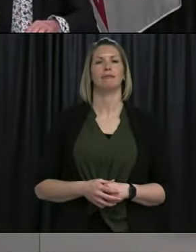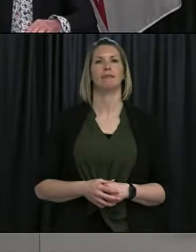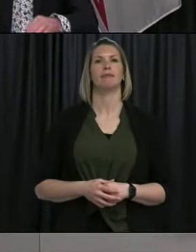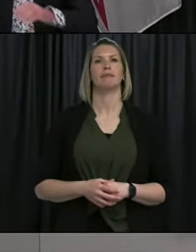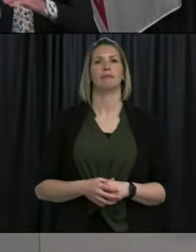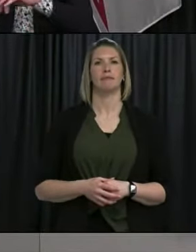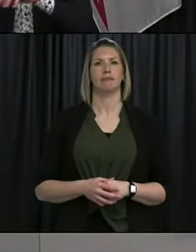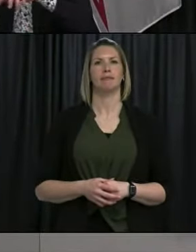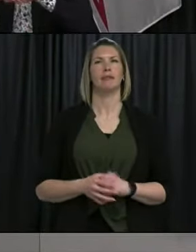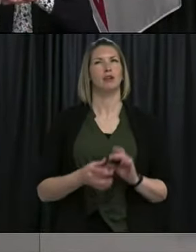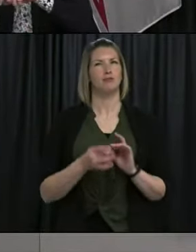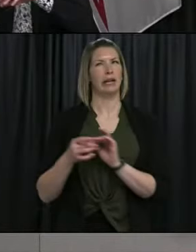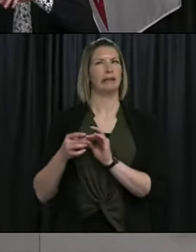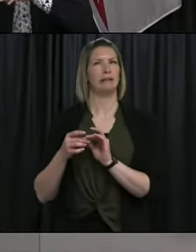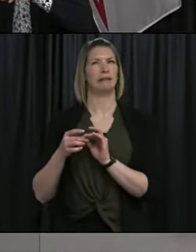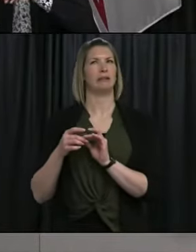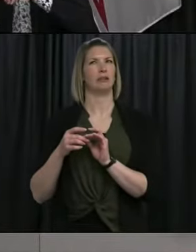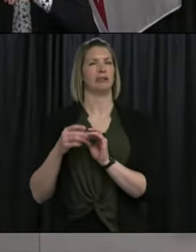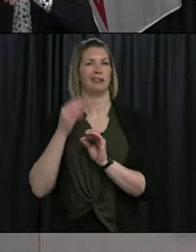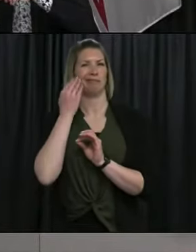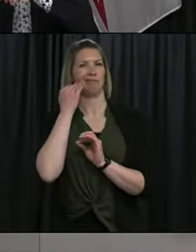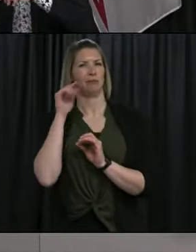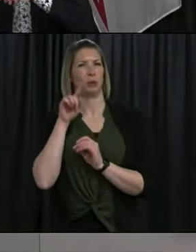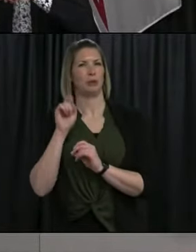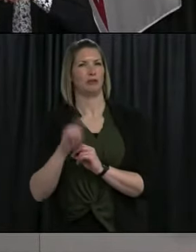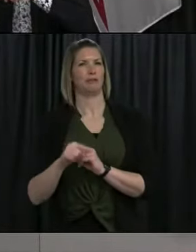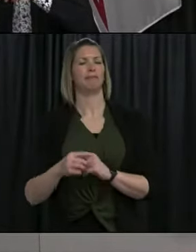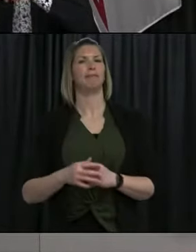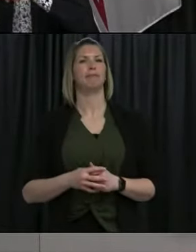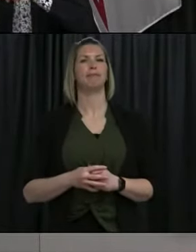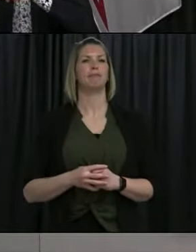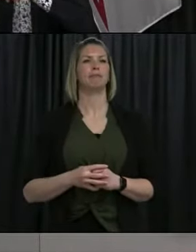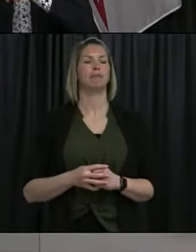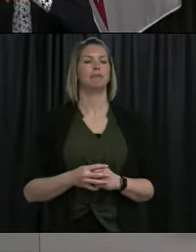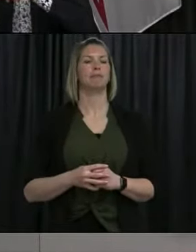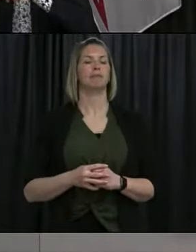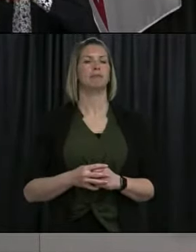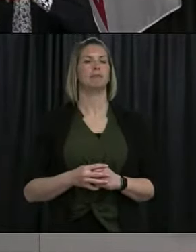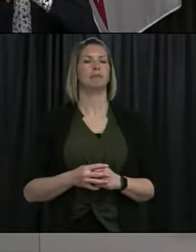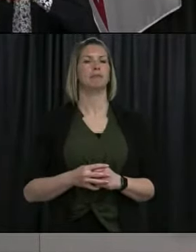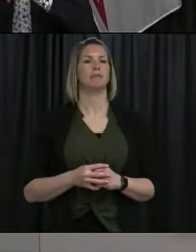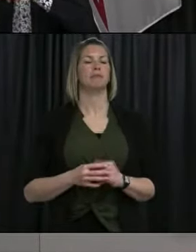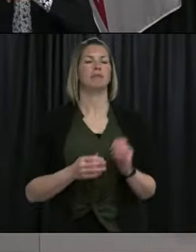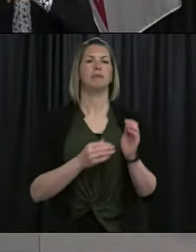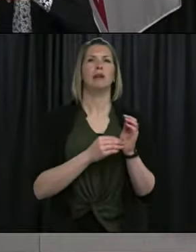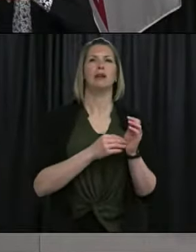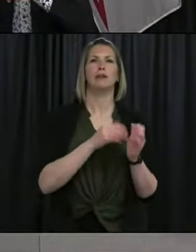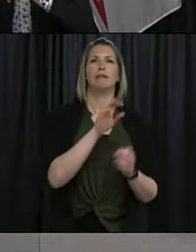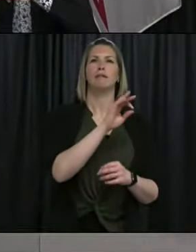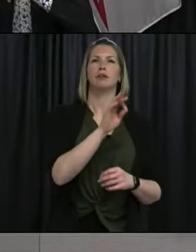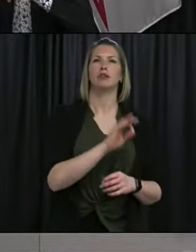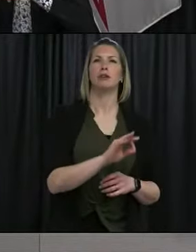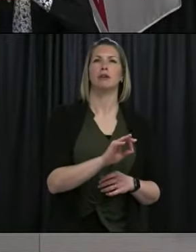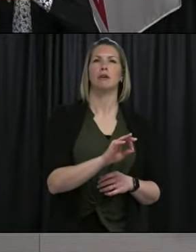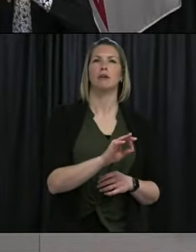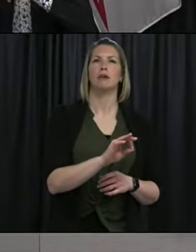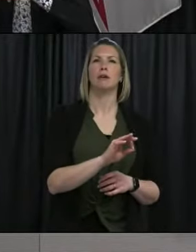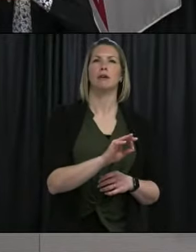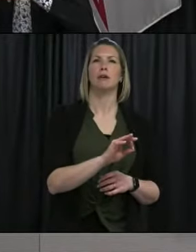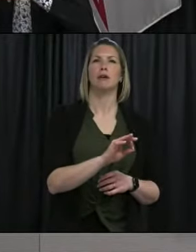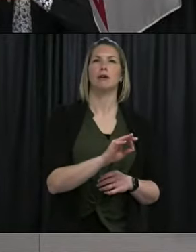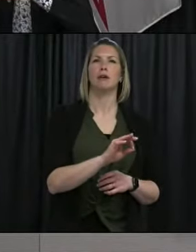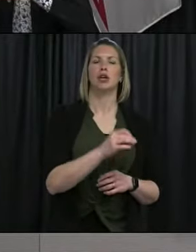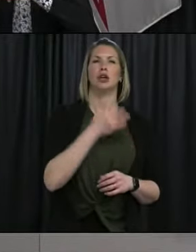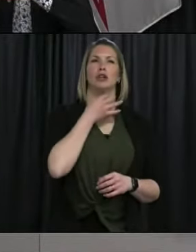As a follow up to Kellyanne, Dr. Fitzgerald, what do you make of the chair of the National Committee